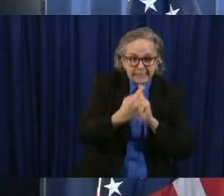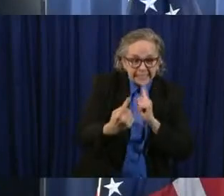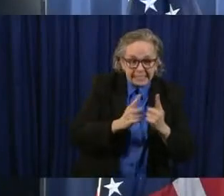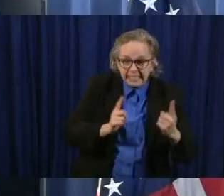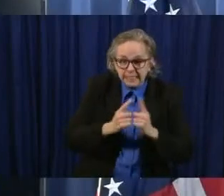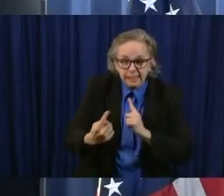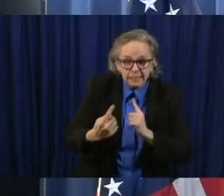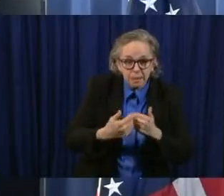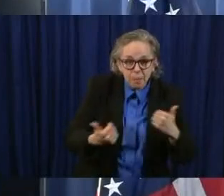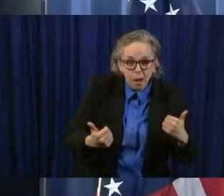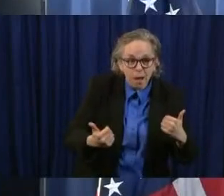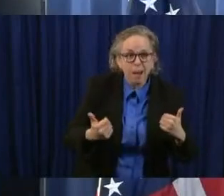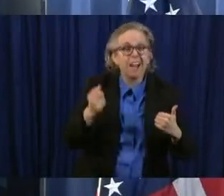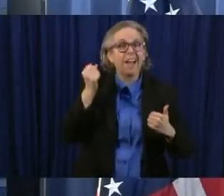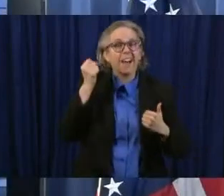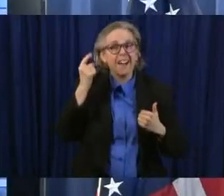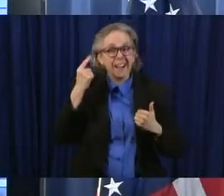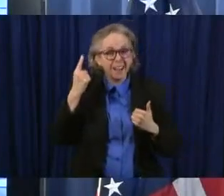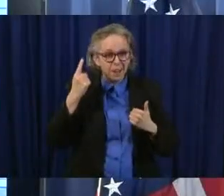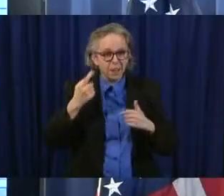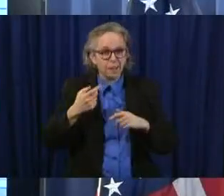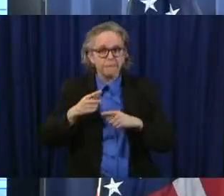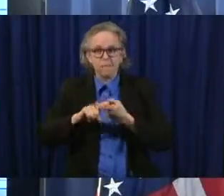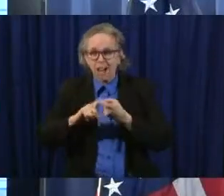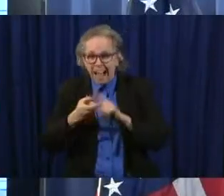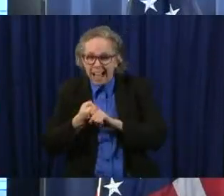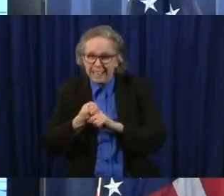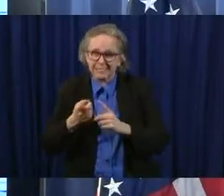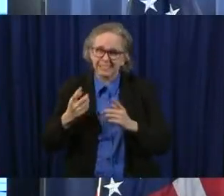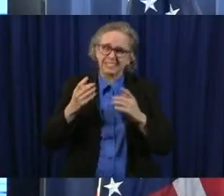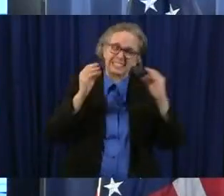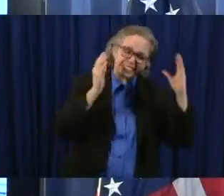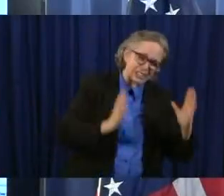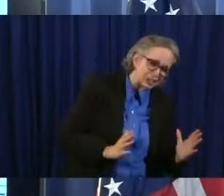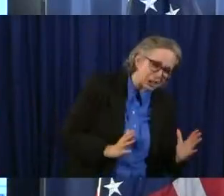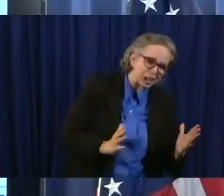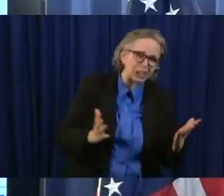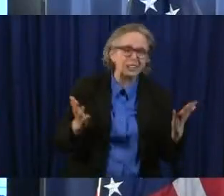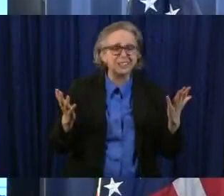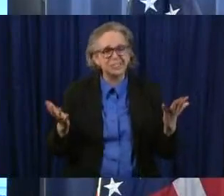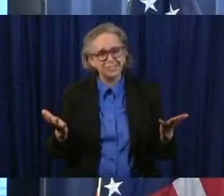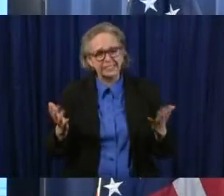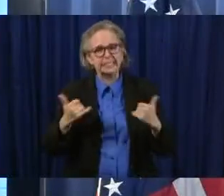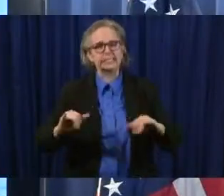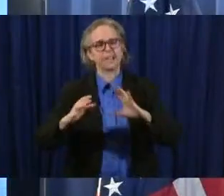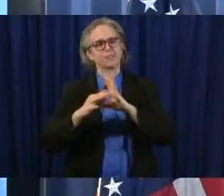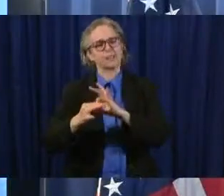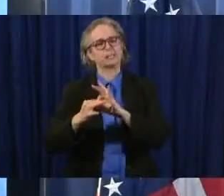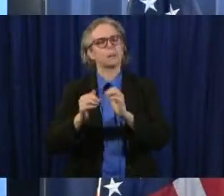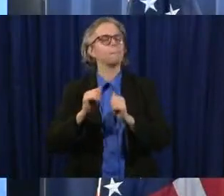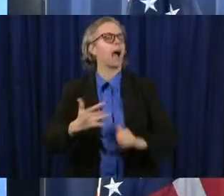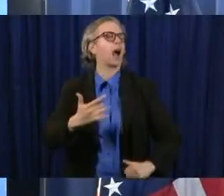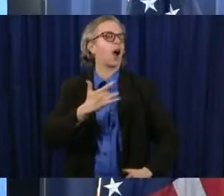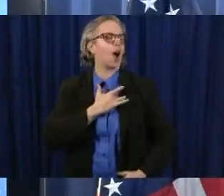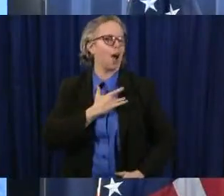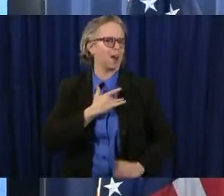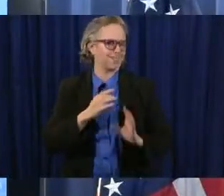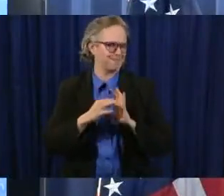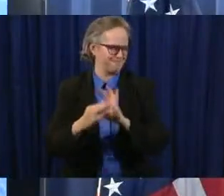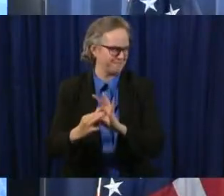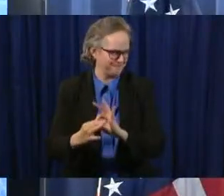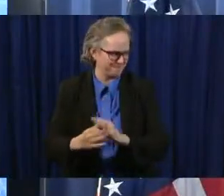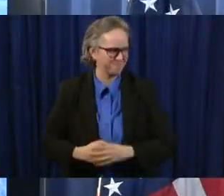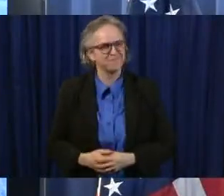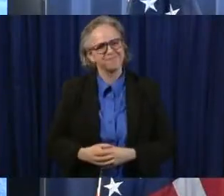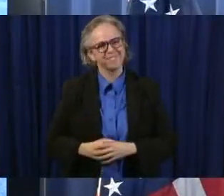and our teachers we are still connected by heart we are five